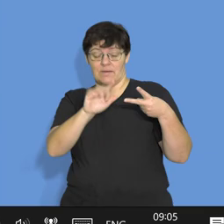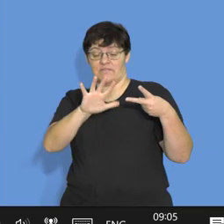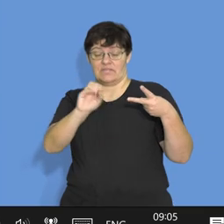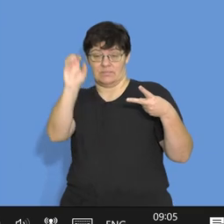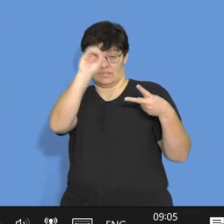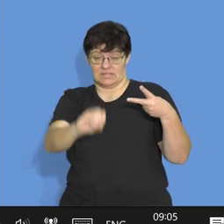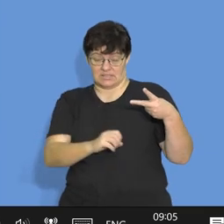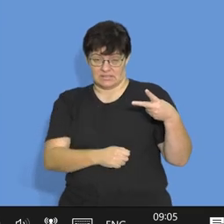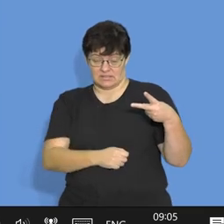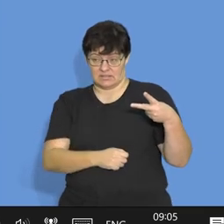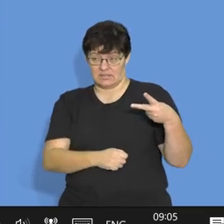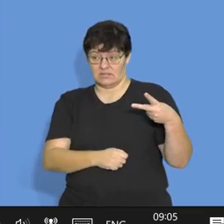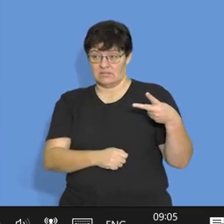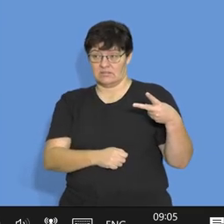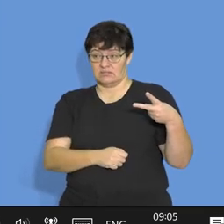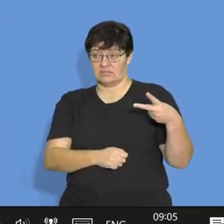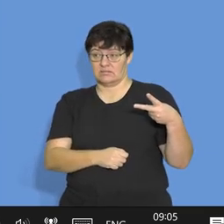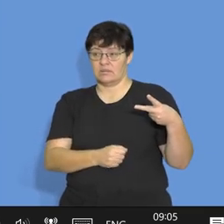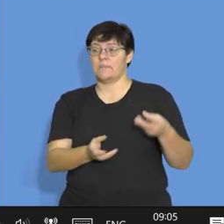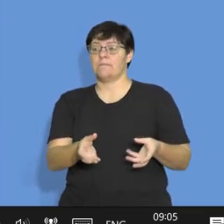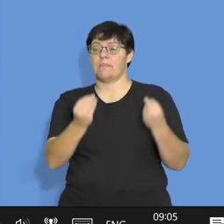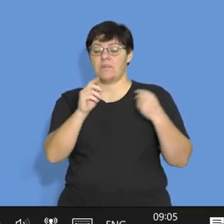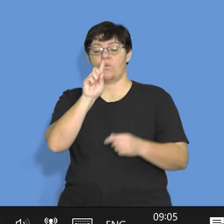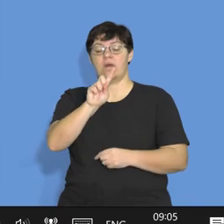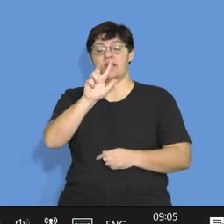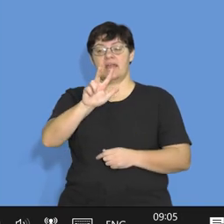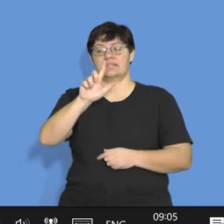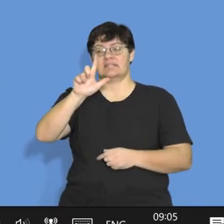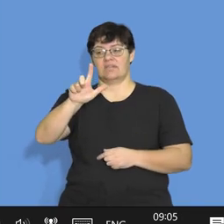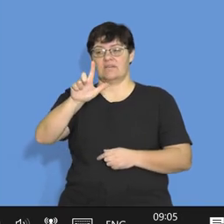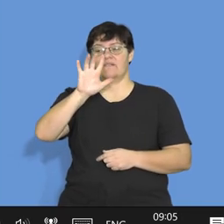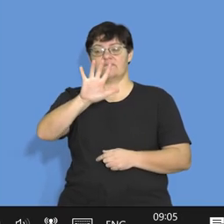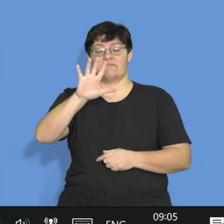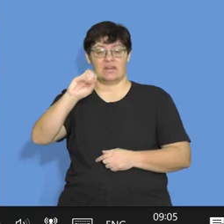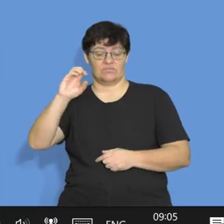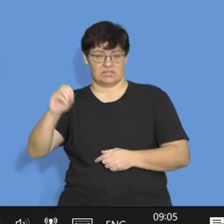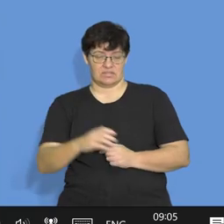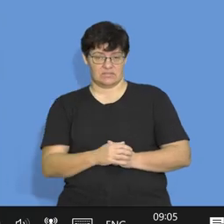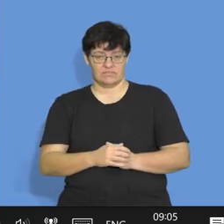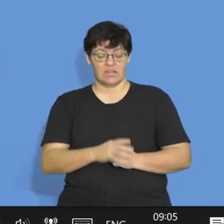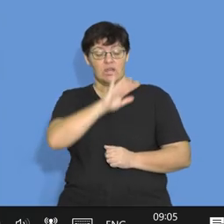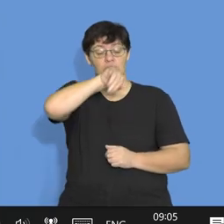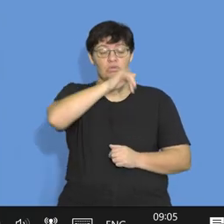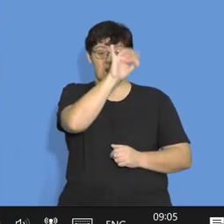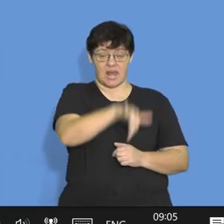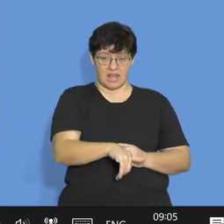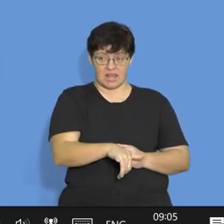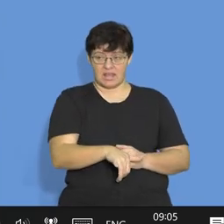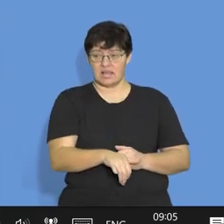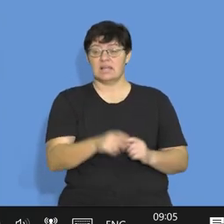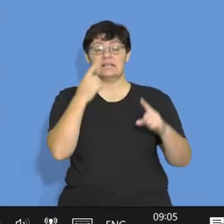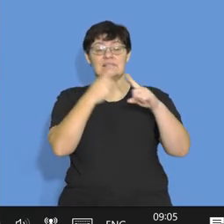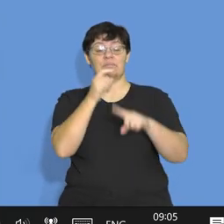And here we go. You're going to get 187,500. If you take July's figure, multiply it by the 30%.